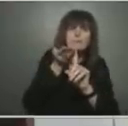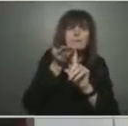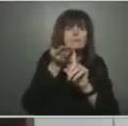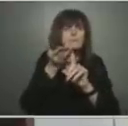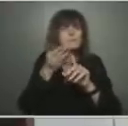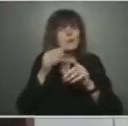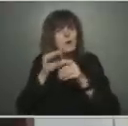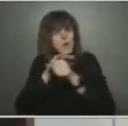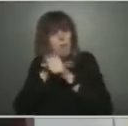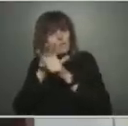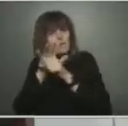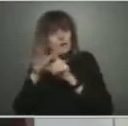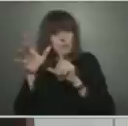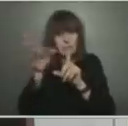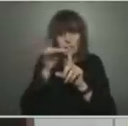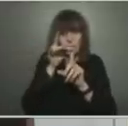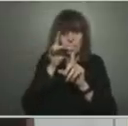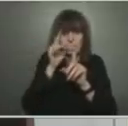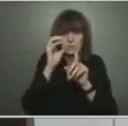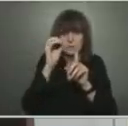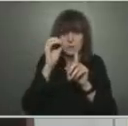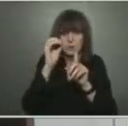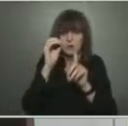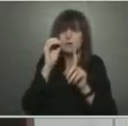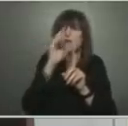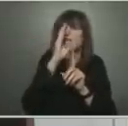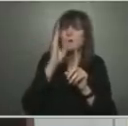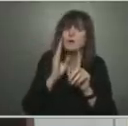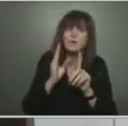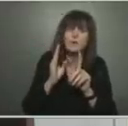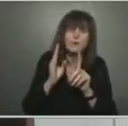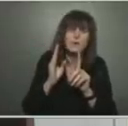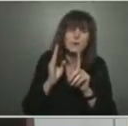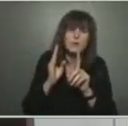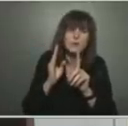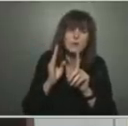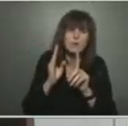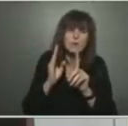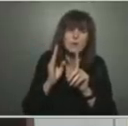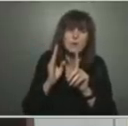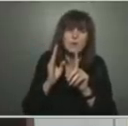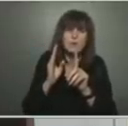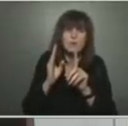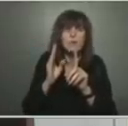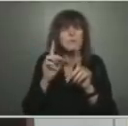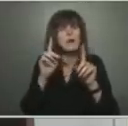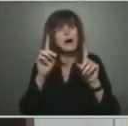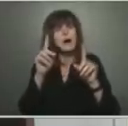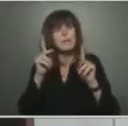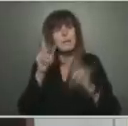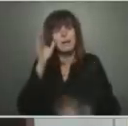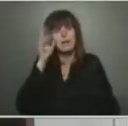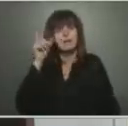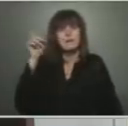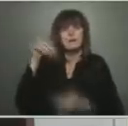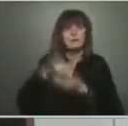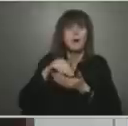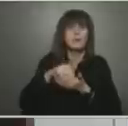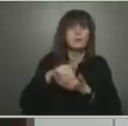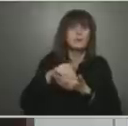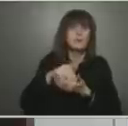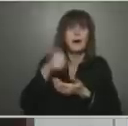who are anxious because they're listening to doctors who say any reopening is too much or too soon or puts